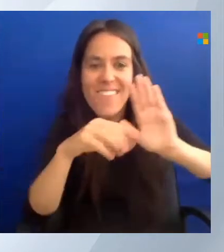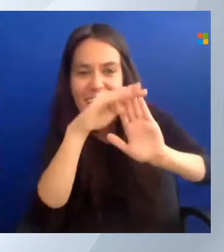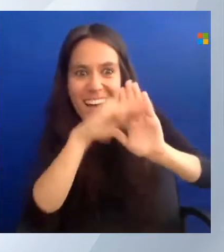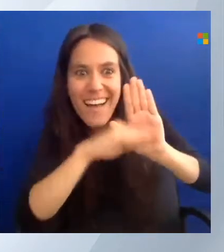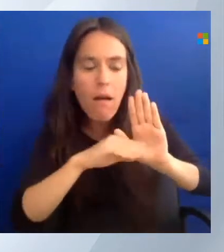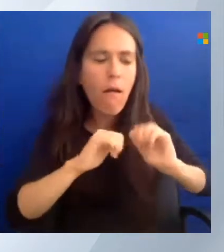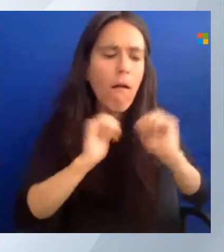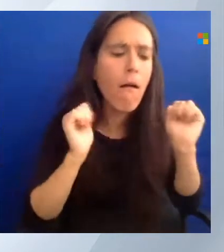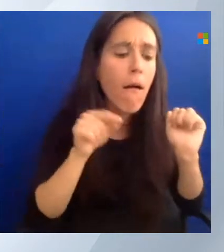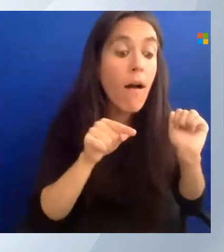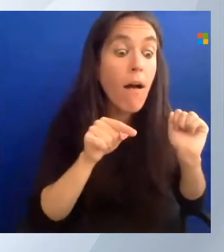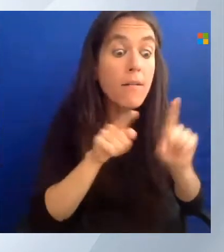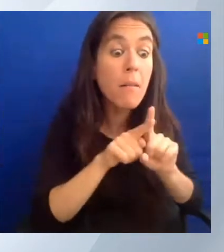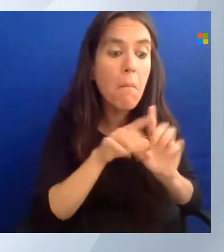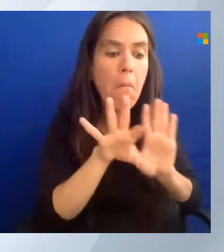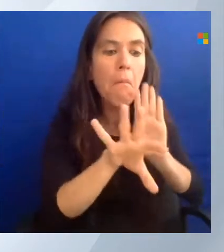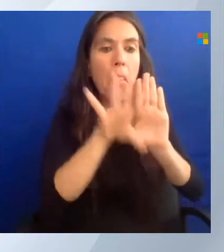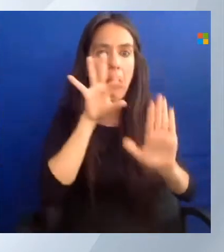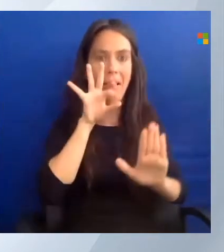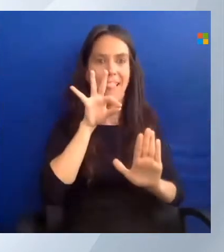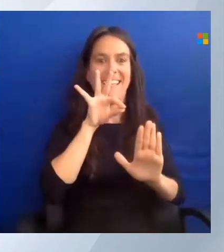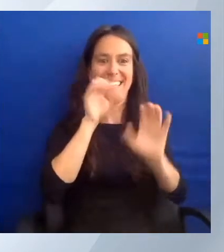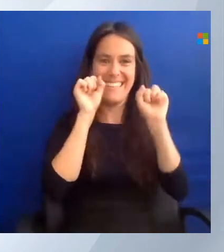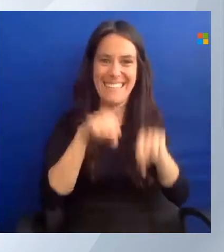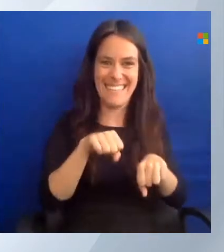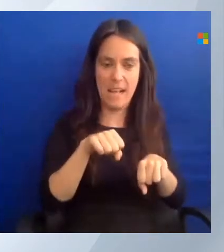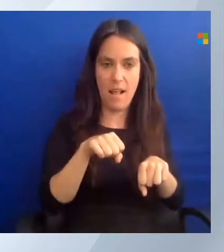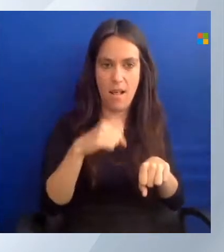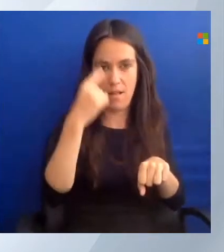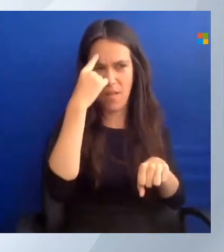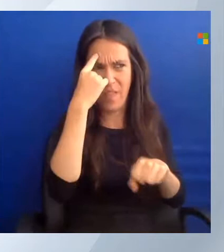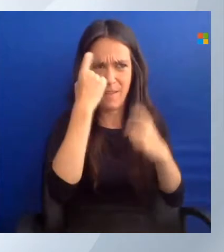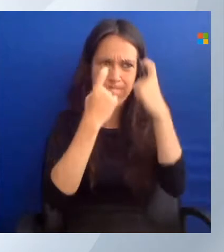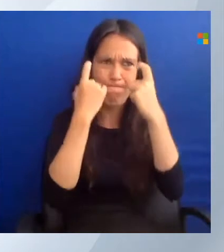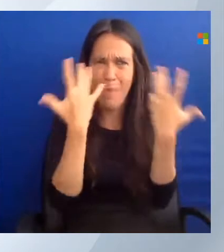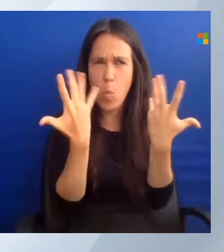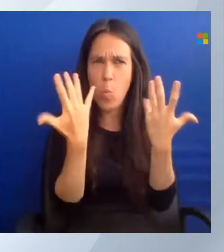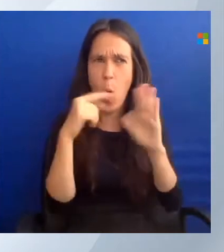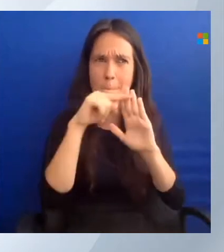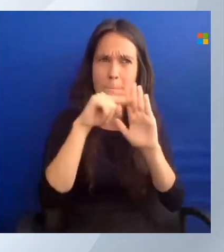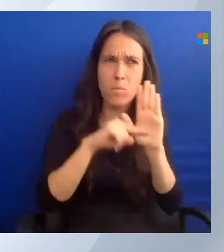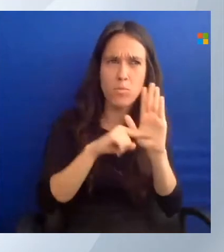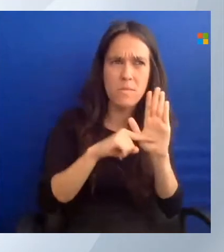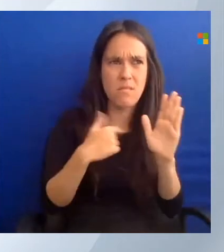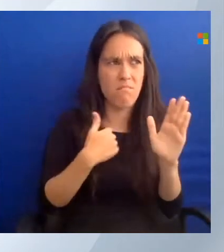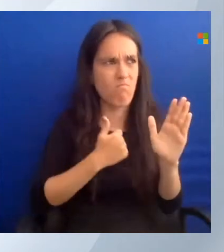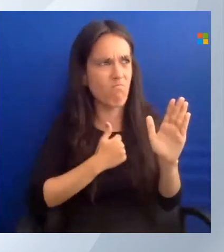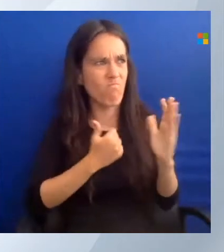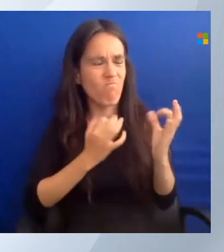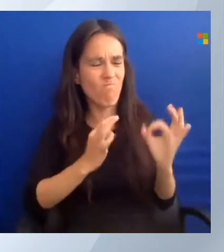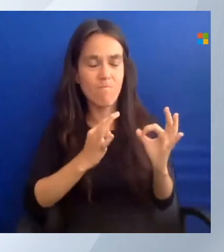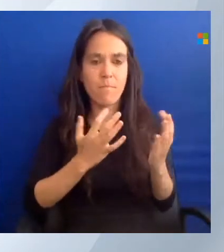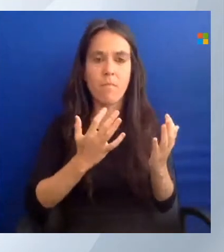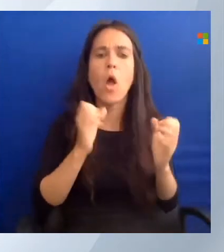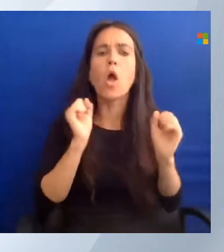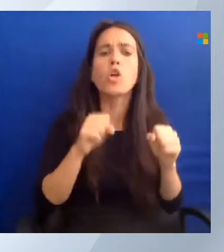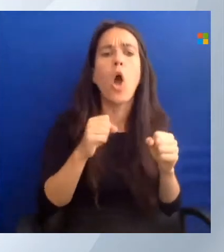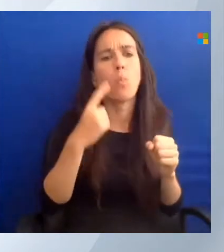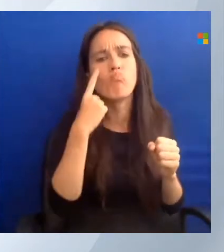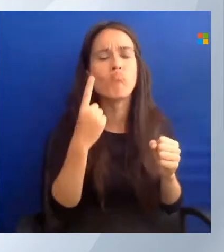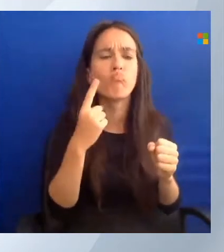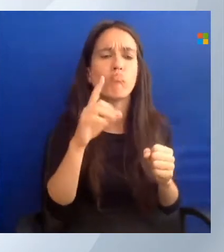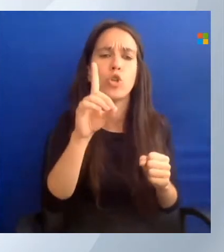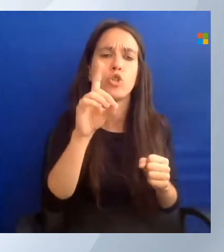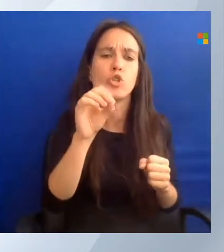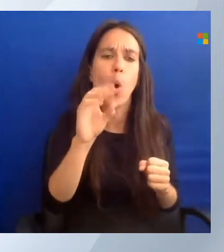But that can help you if you're thinking about what parameters should I use. Of course, you can also use documentation. But I like to be